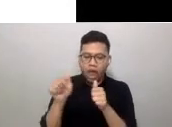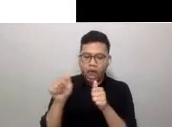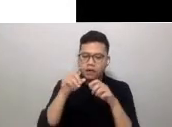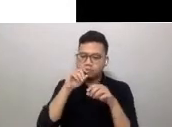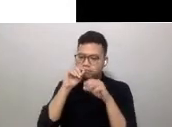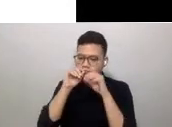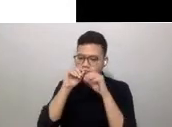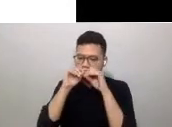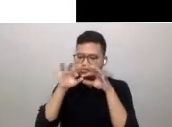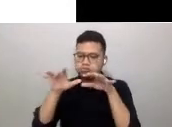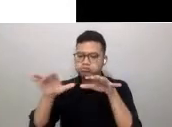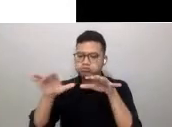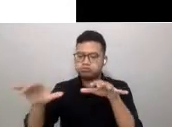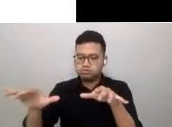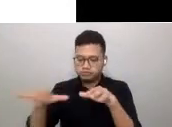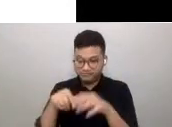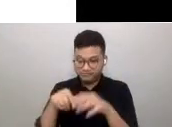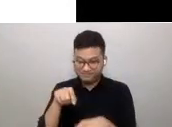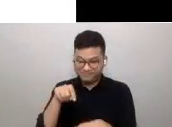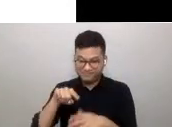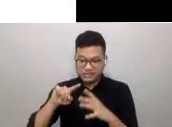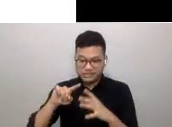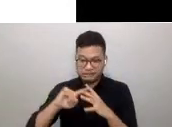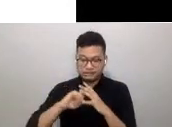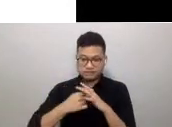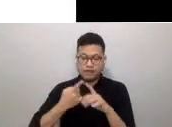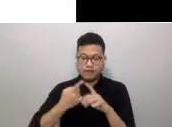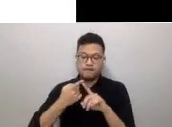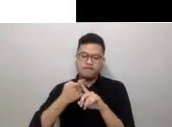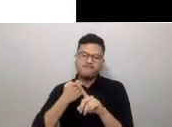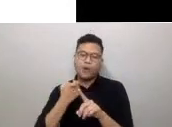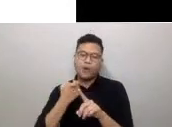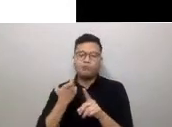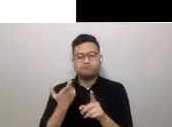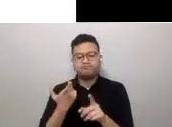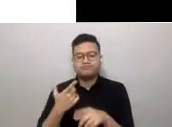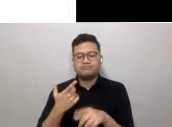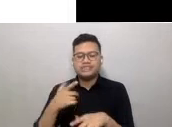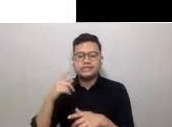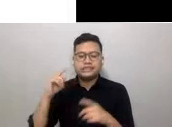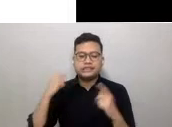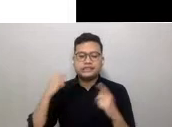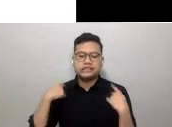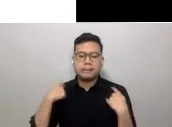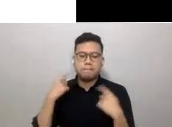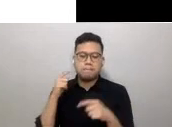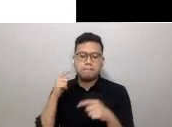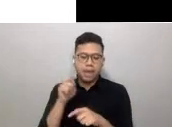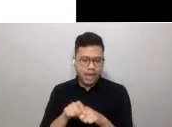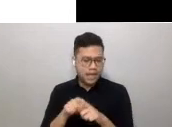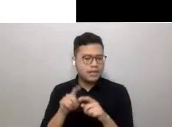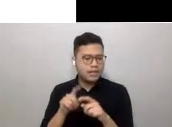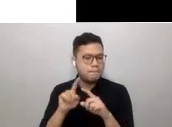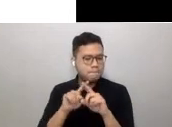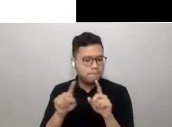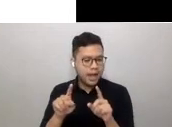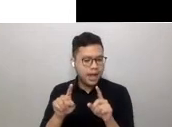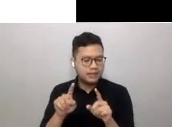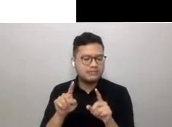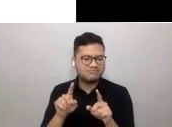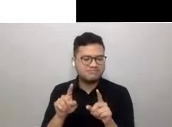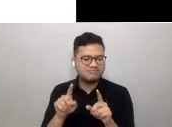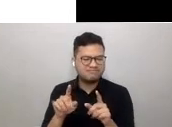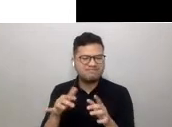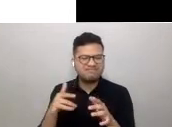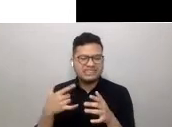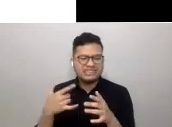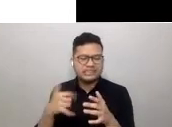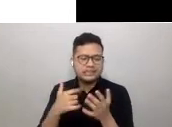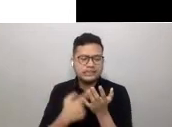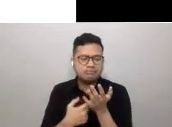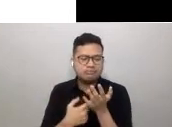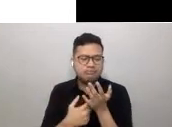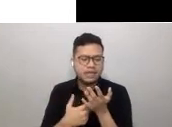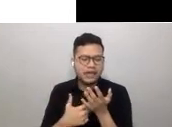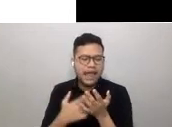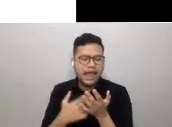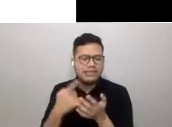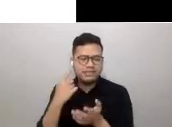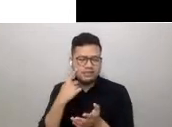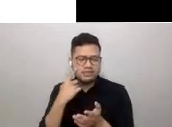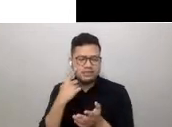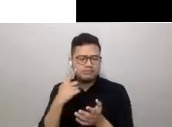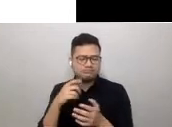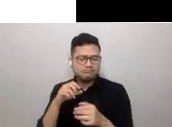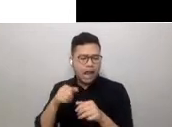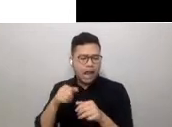The origin of the flu was believed to be in Spain, but it has been recently debated that it could have actually been